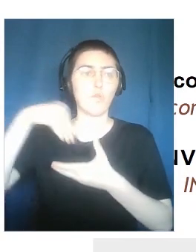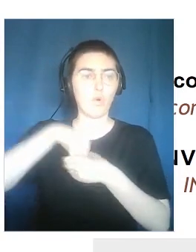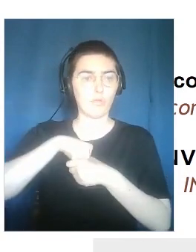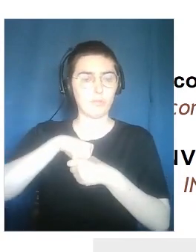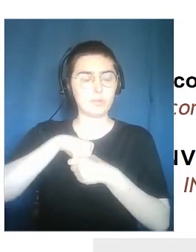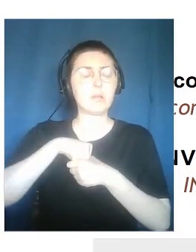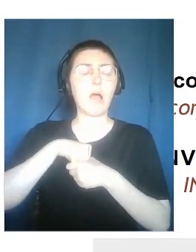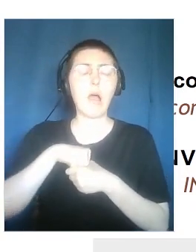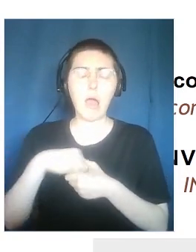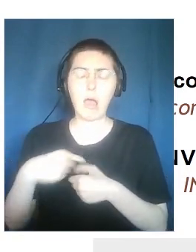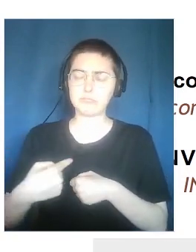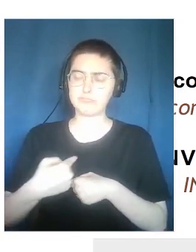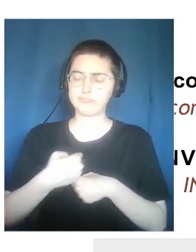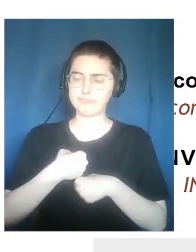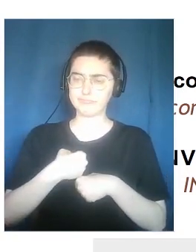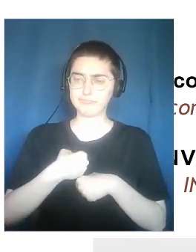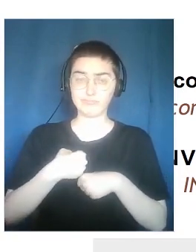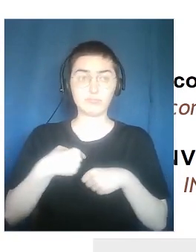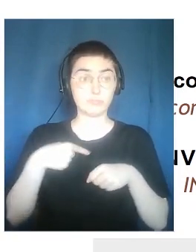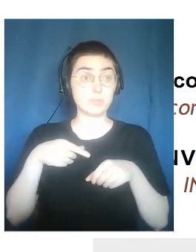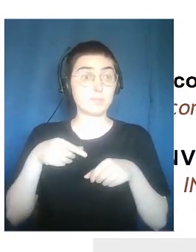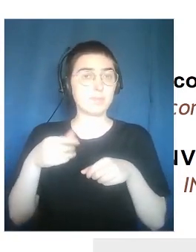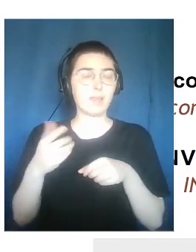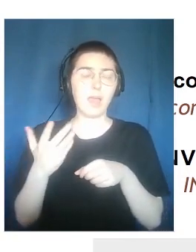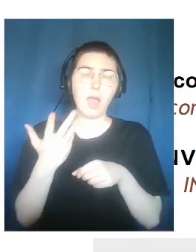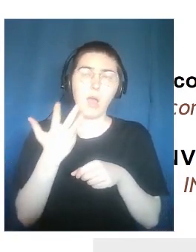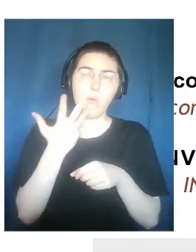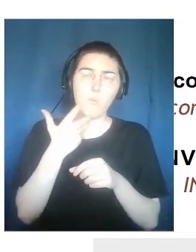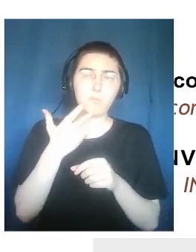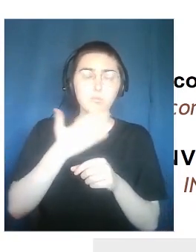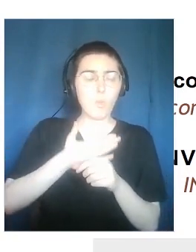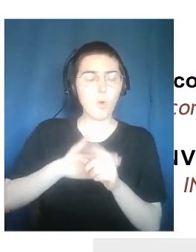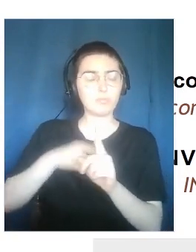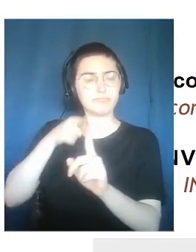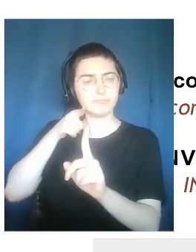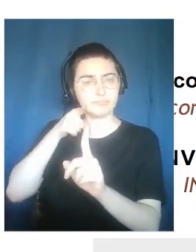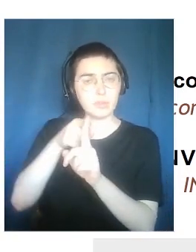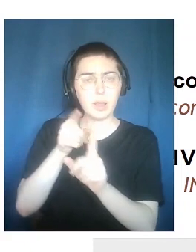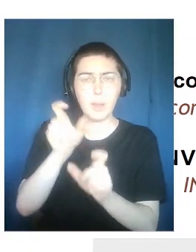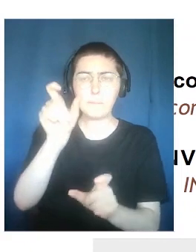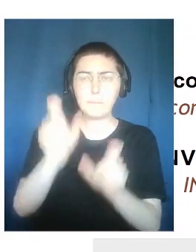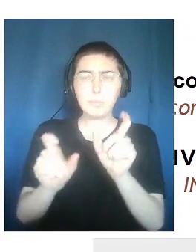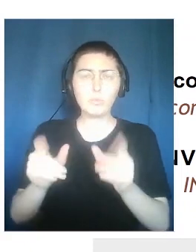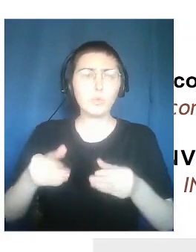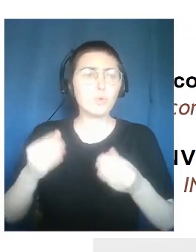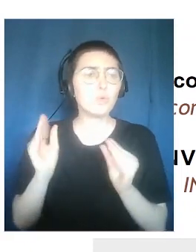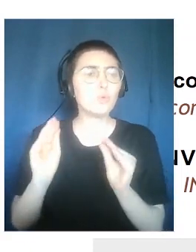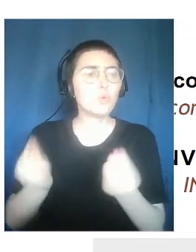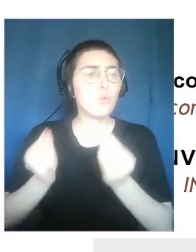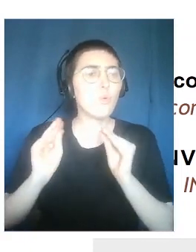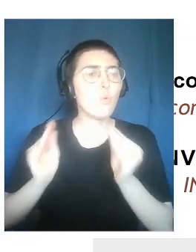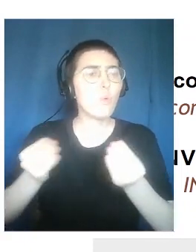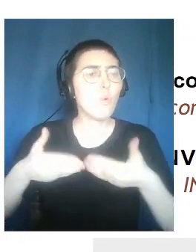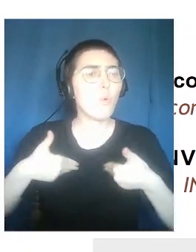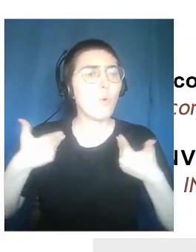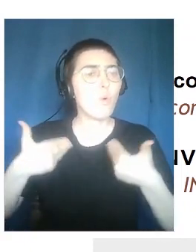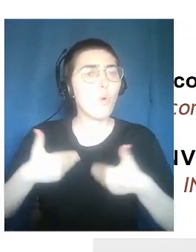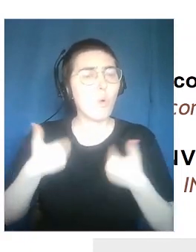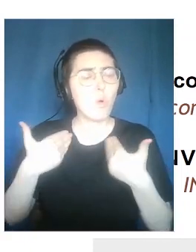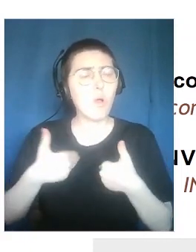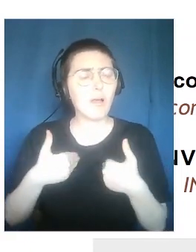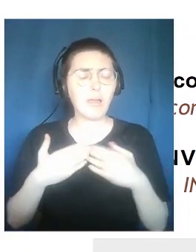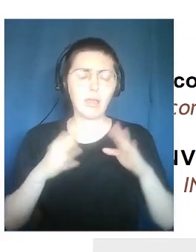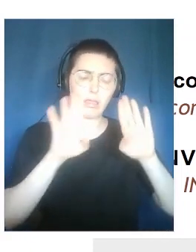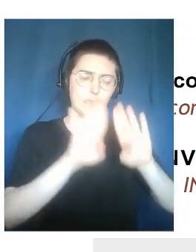are at the Naples Festival Theatre. My purpose is to involve young audience,